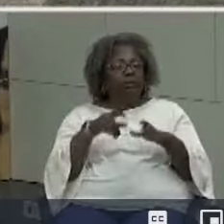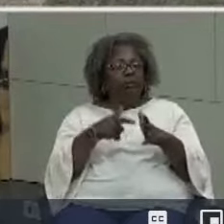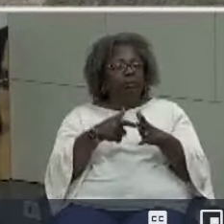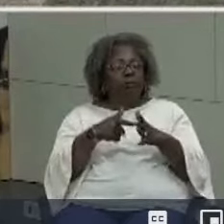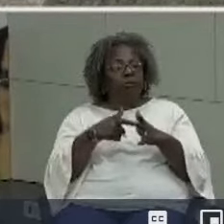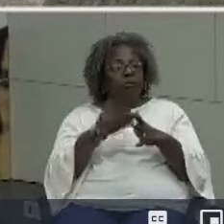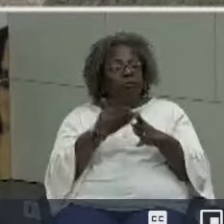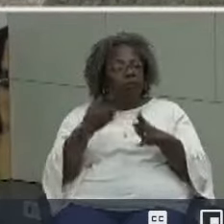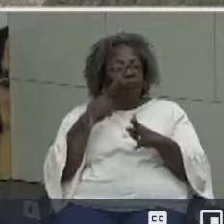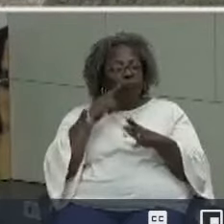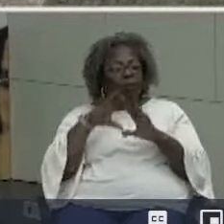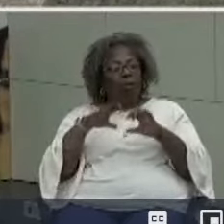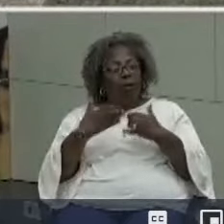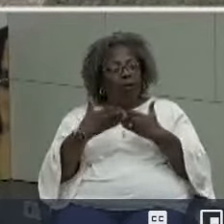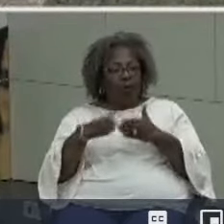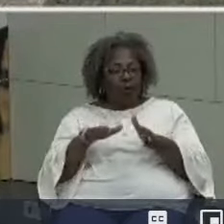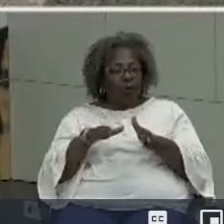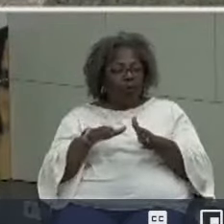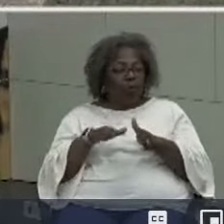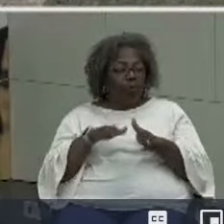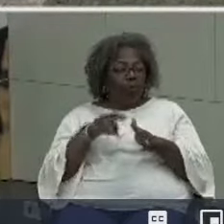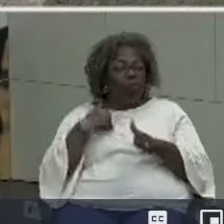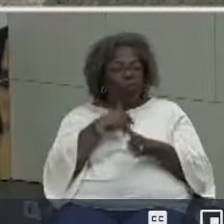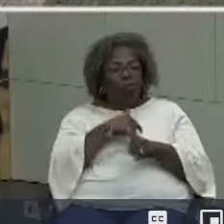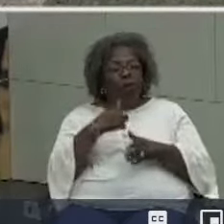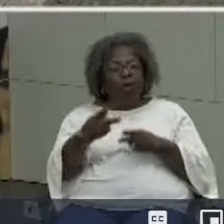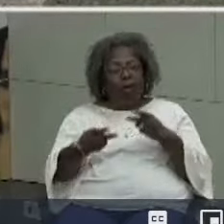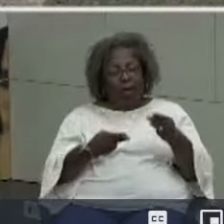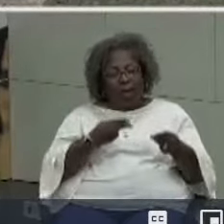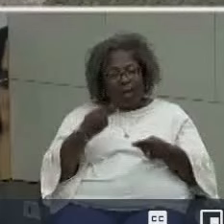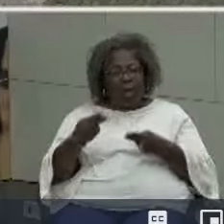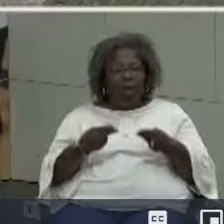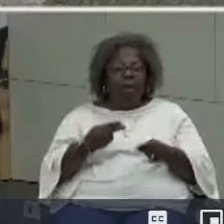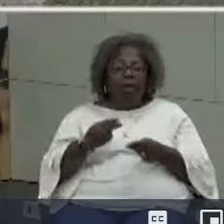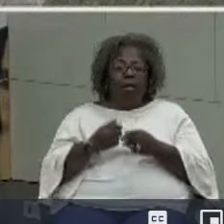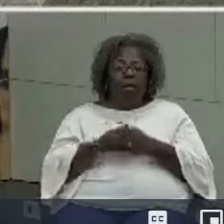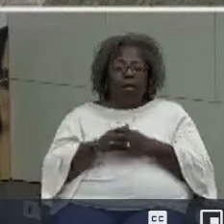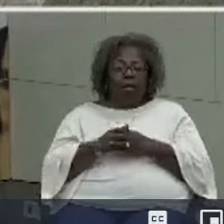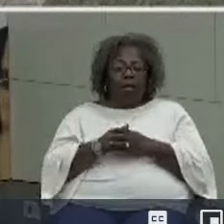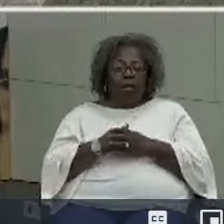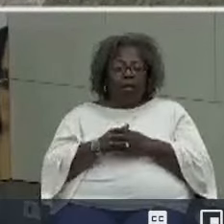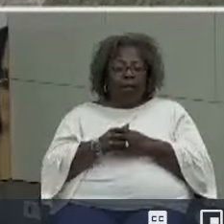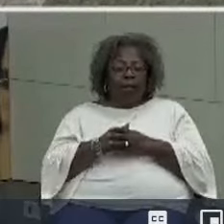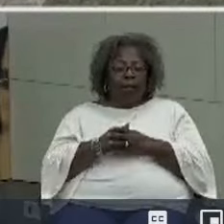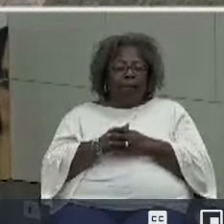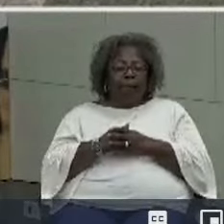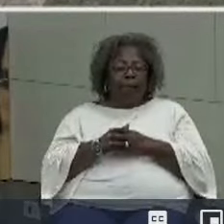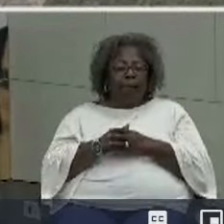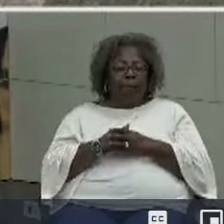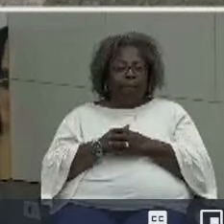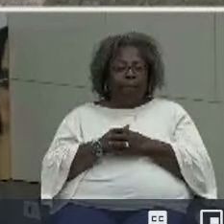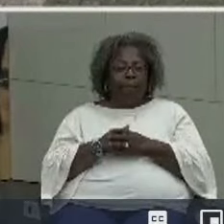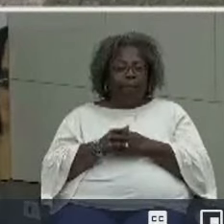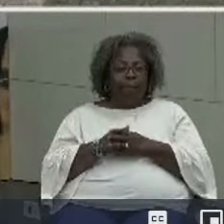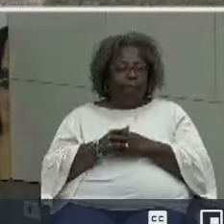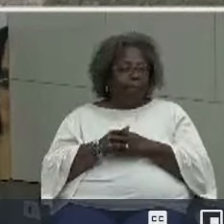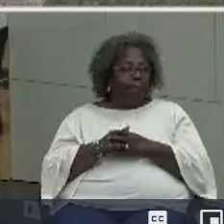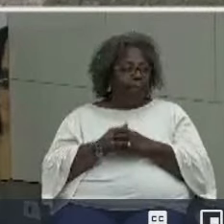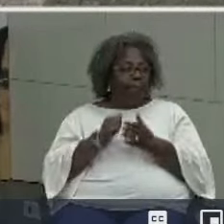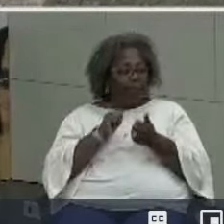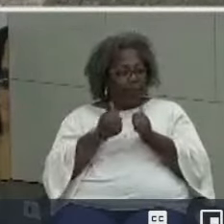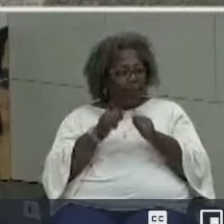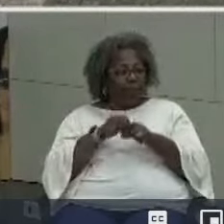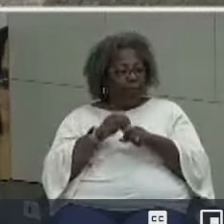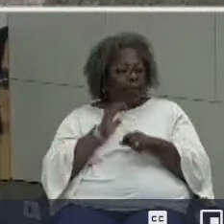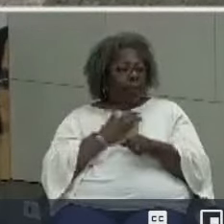classrooms we're hiring we're being competitive in our hiring for